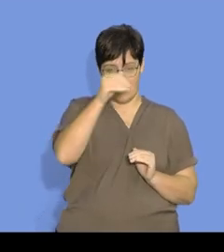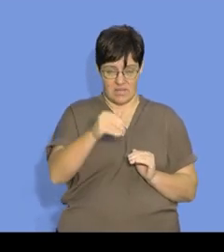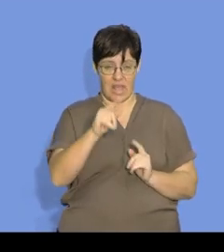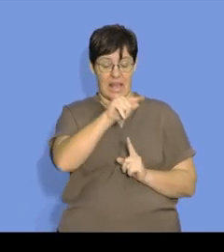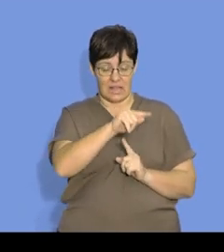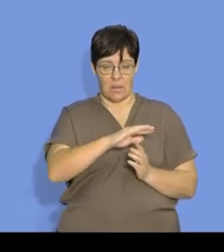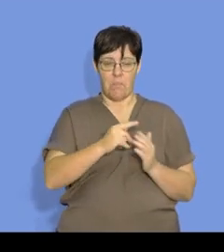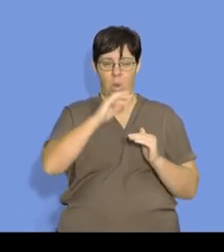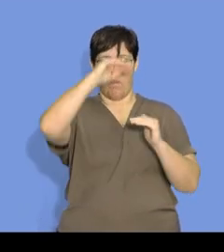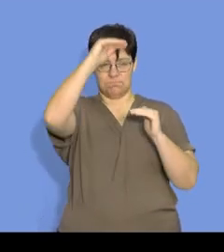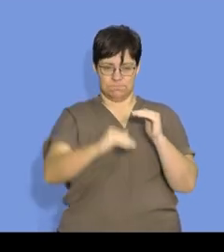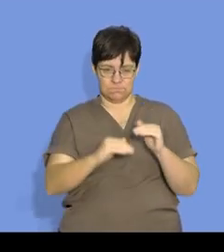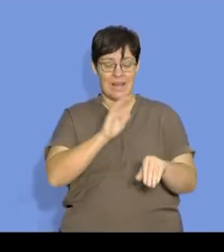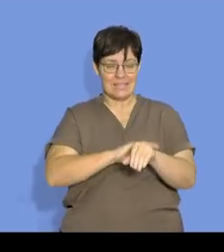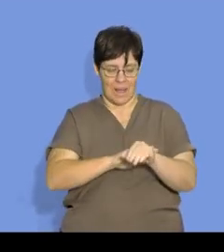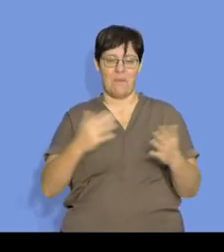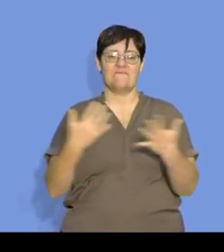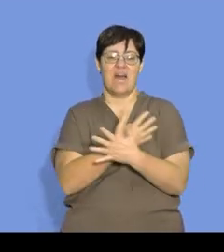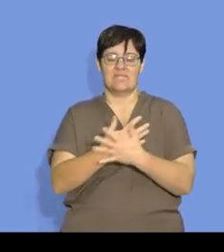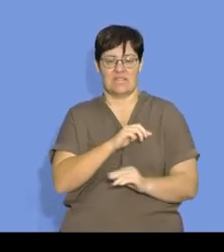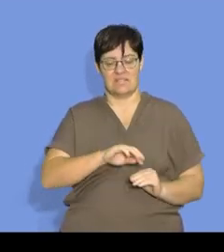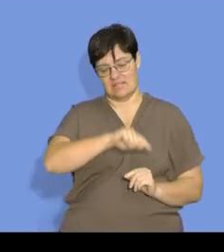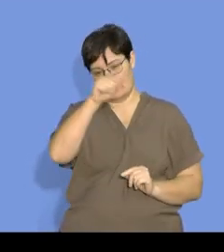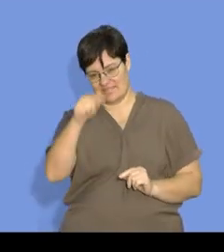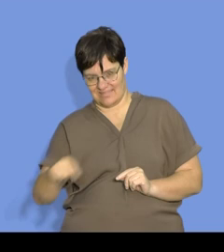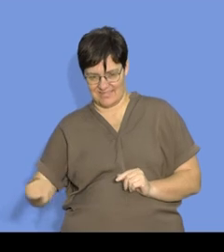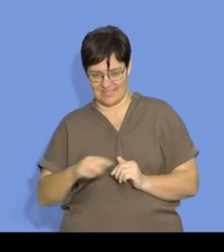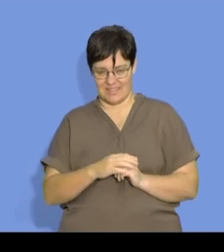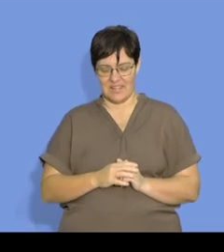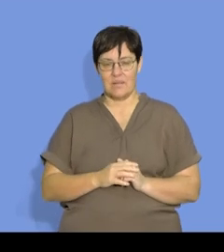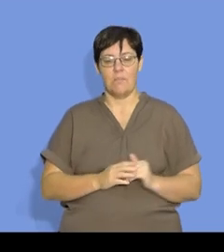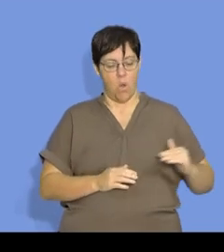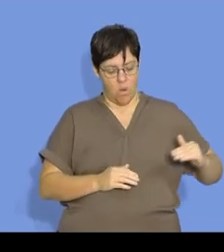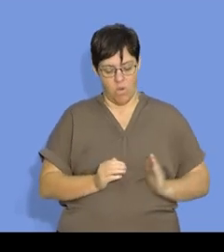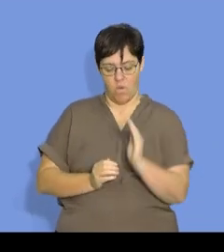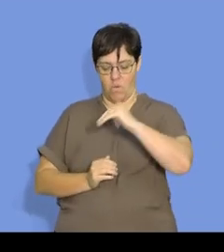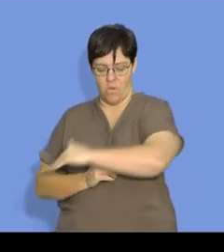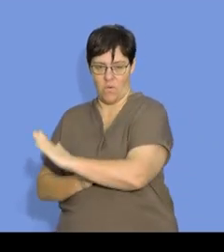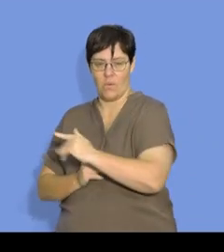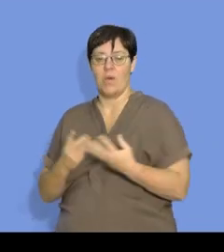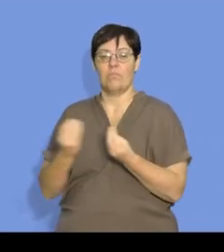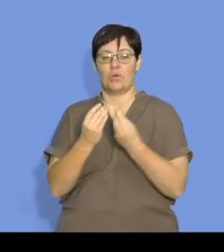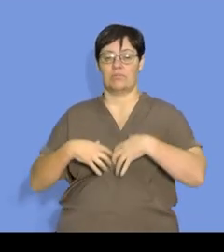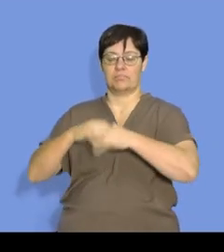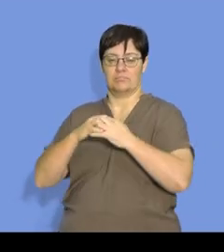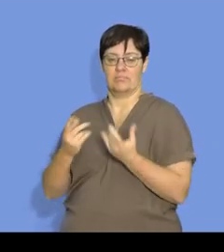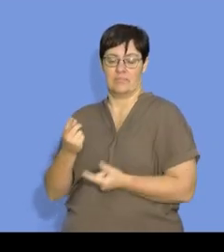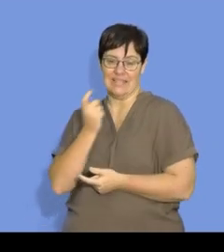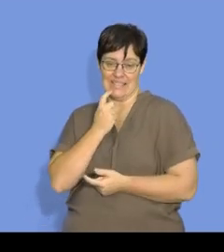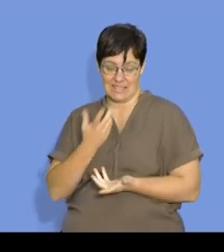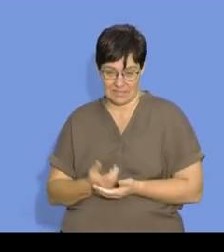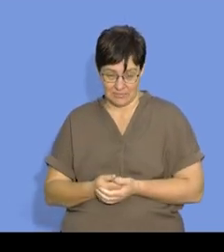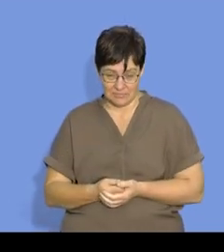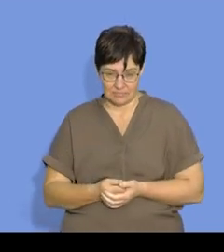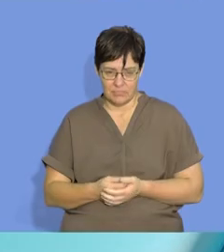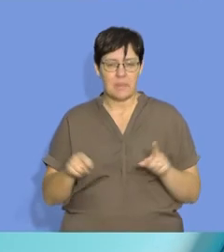When I have a positive catalyst, I will have an alternative path, a path that leads to my product